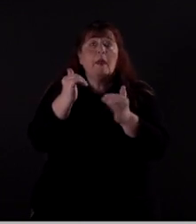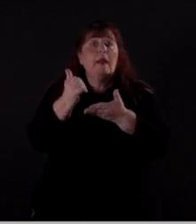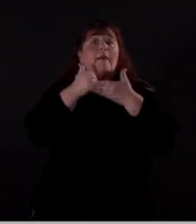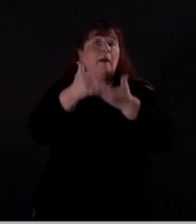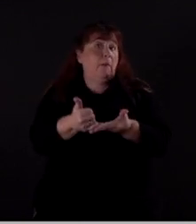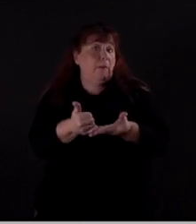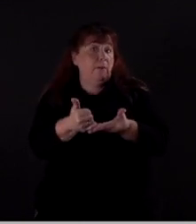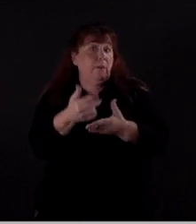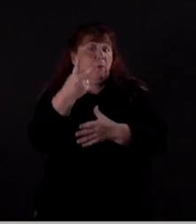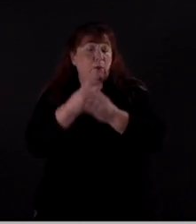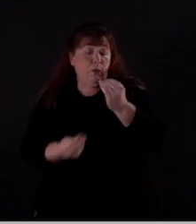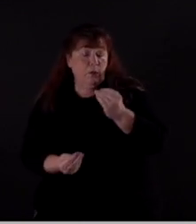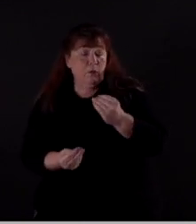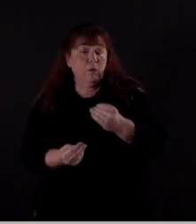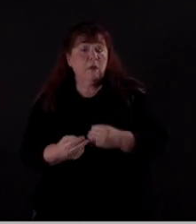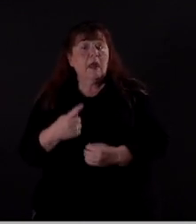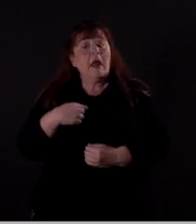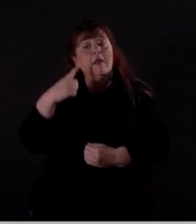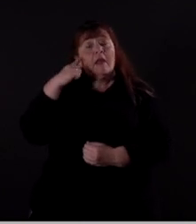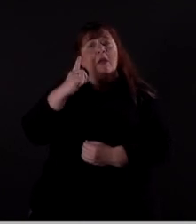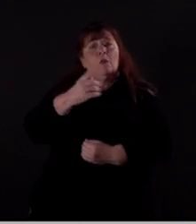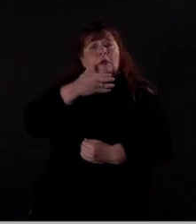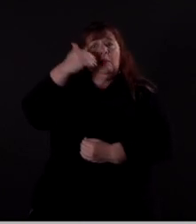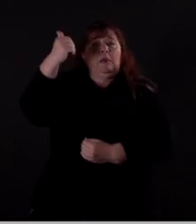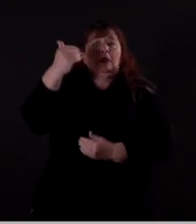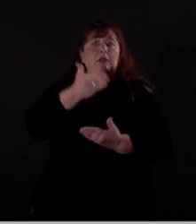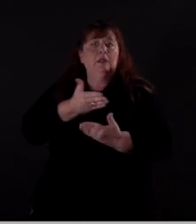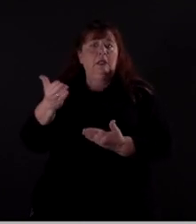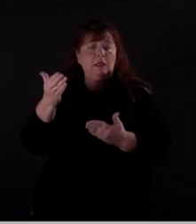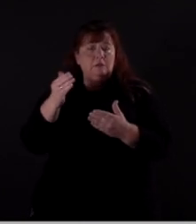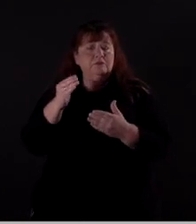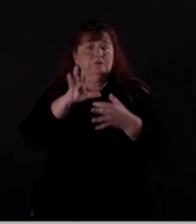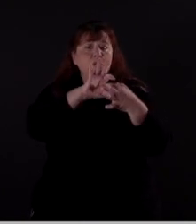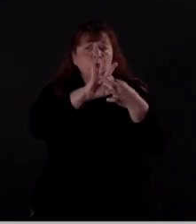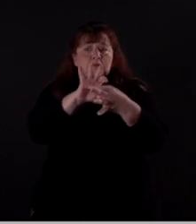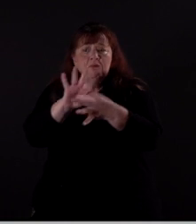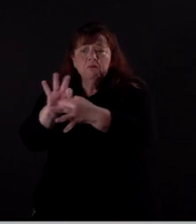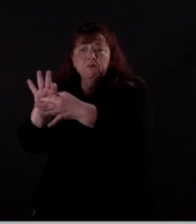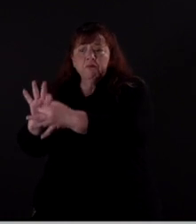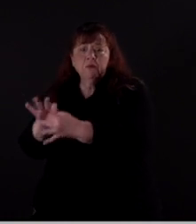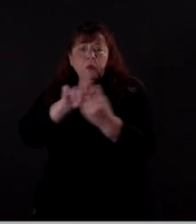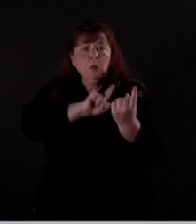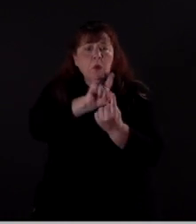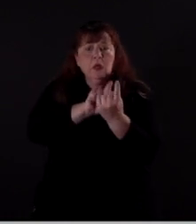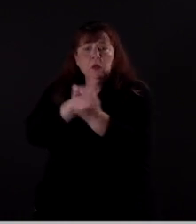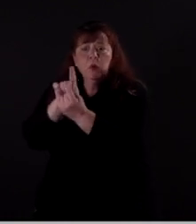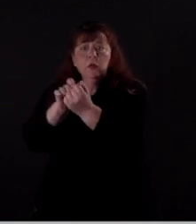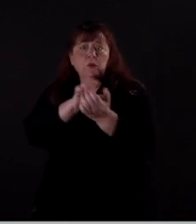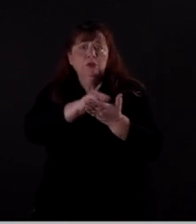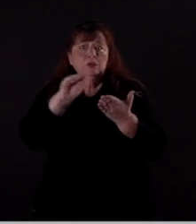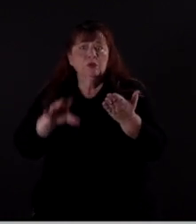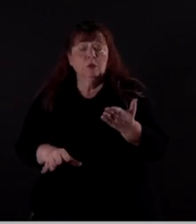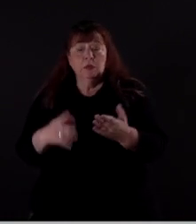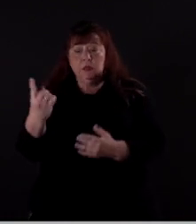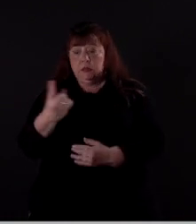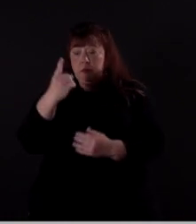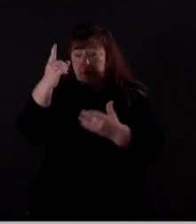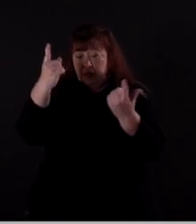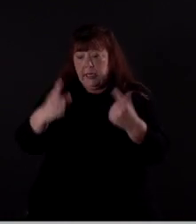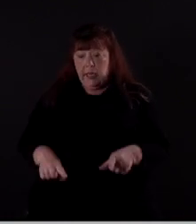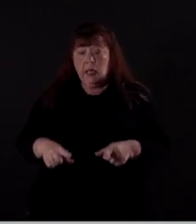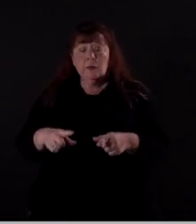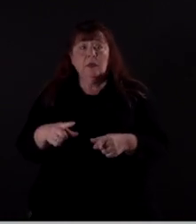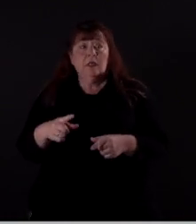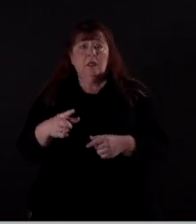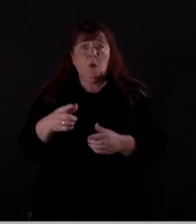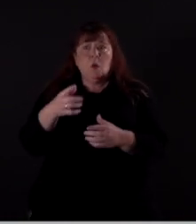I think is one of the best things we can do. We try to make connections with our kids one-to-one so that if something is happening or something is